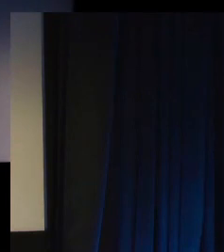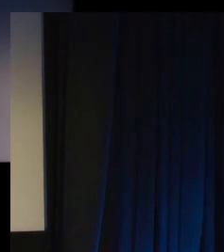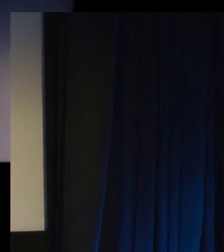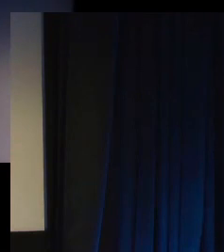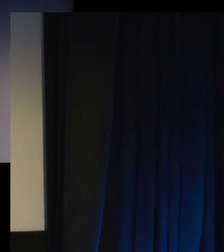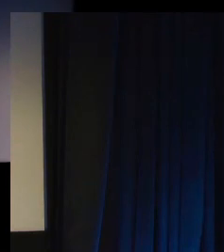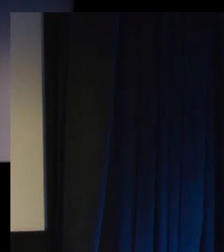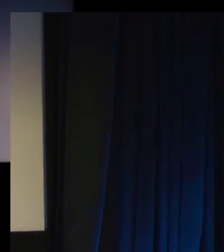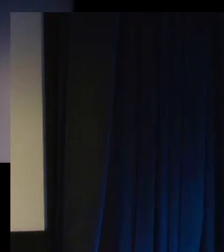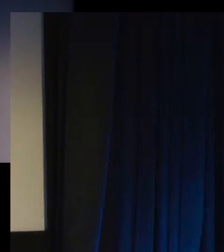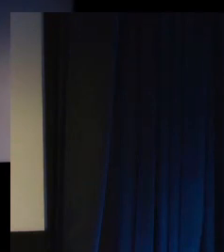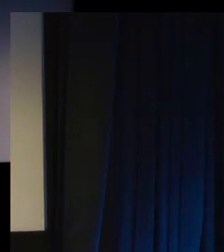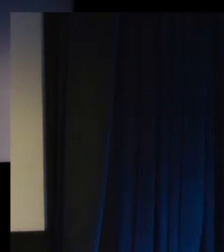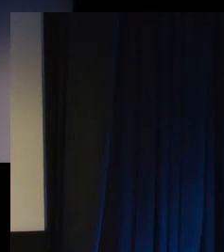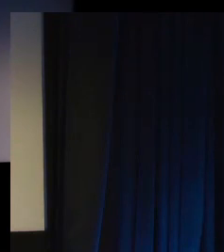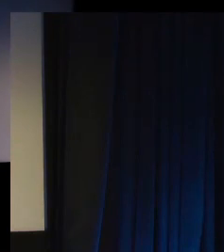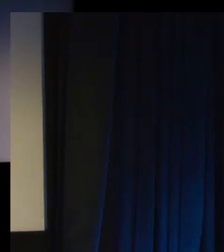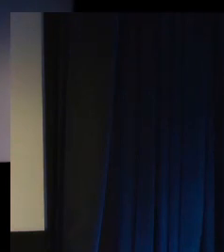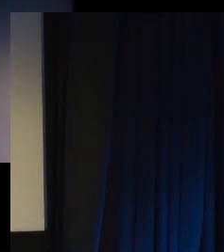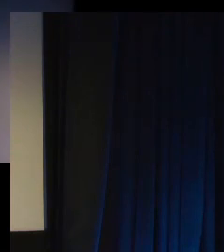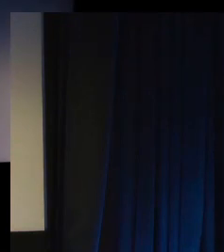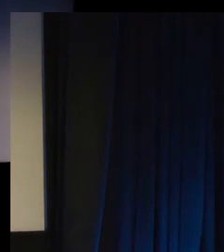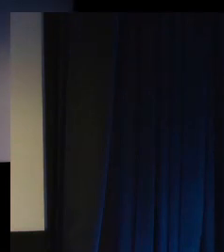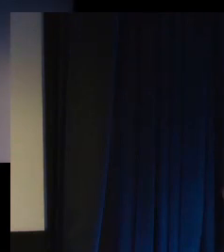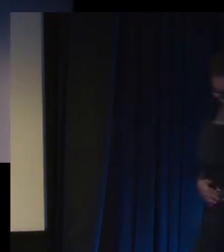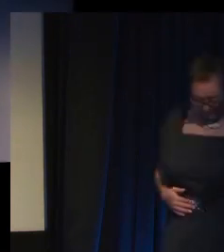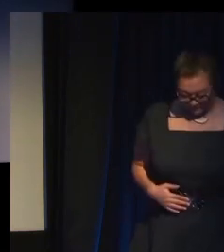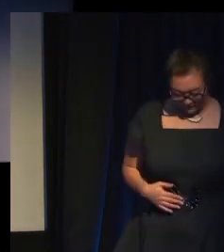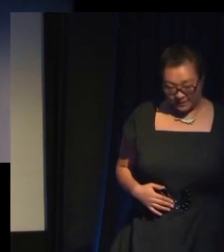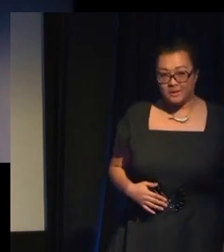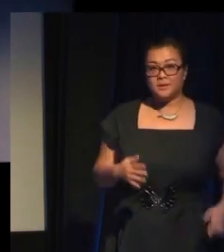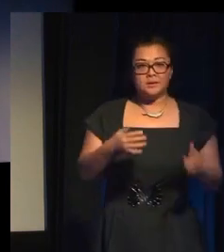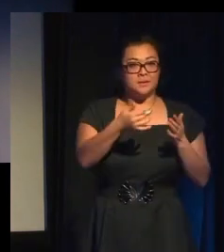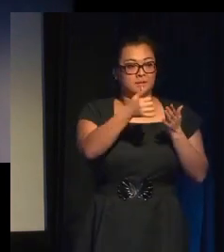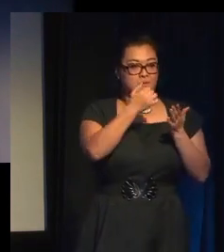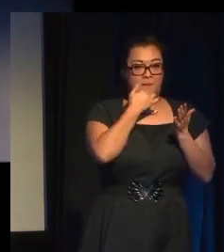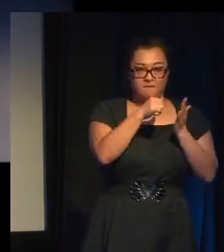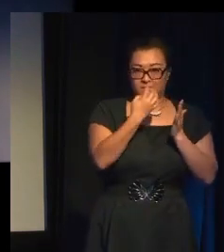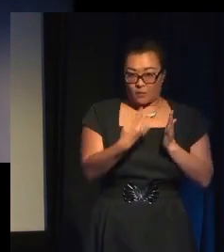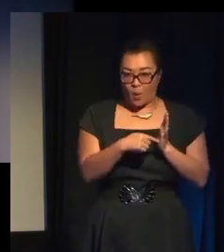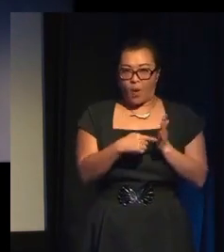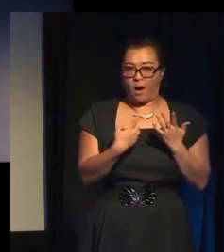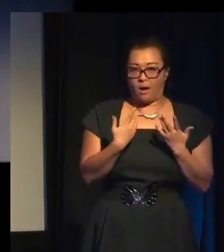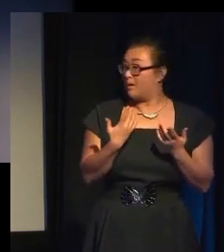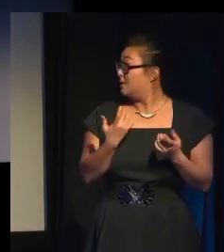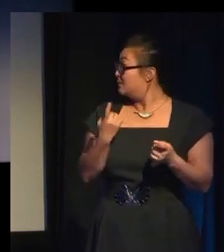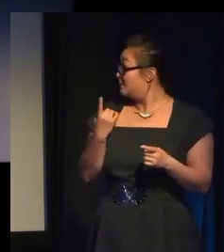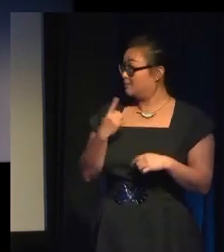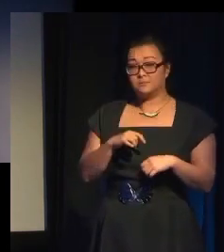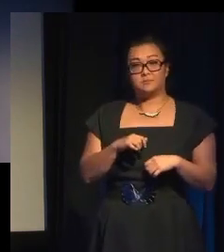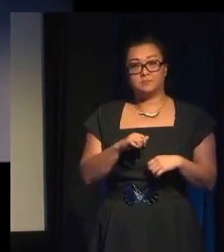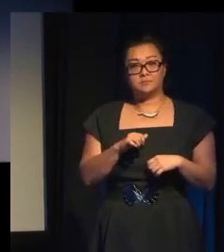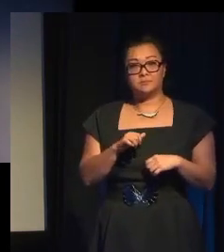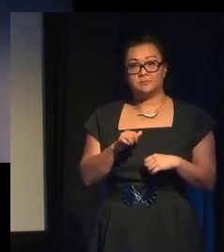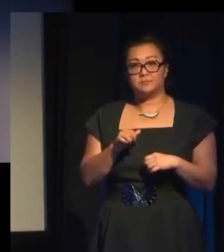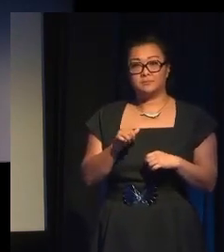I don't know why I numbered these. They're not in any particular order. You should privilege gameplay that rewards pro-social